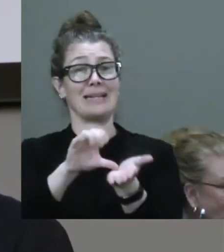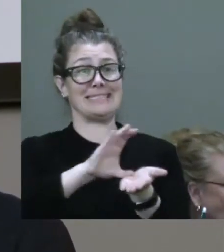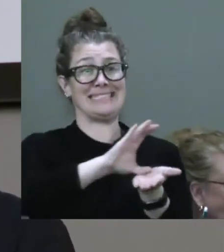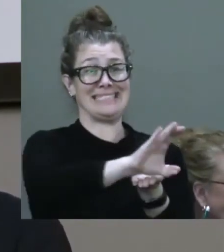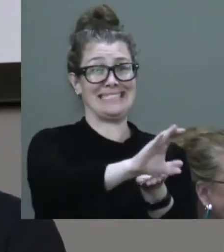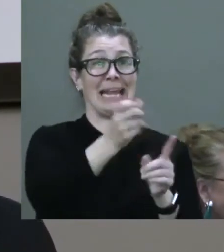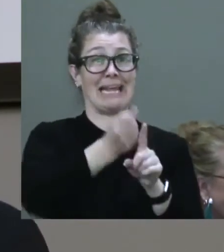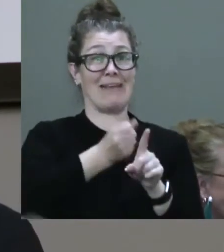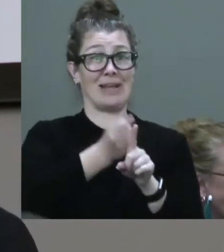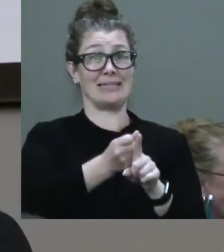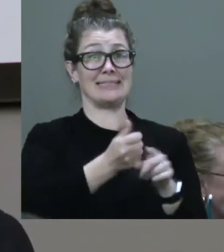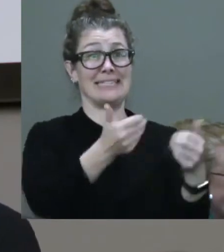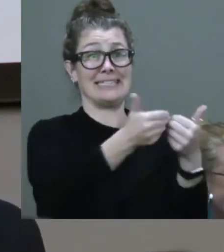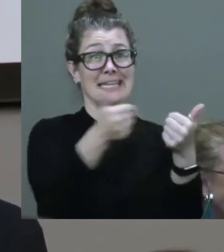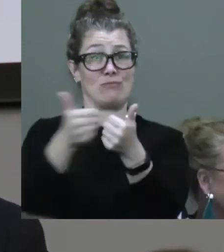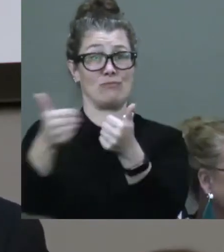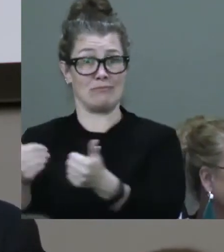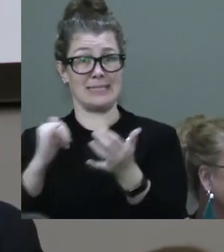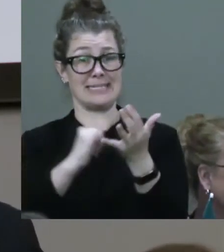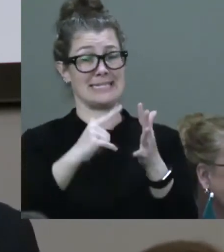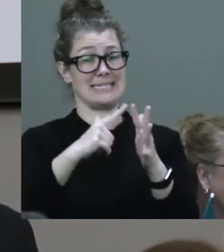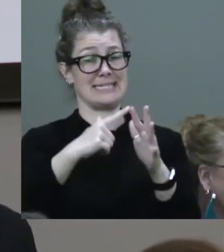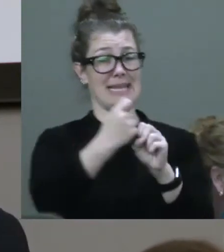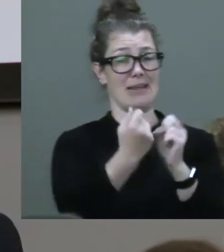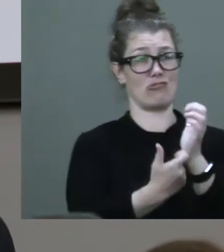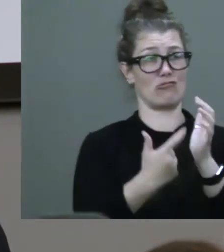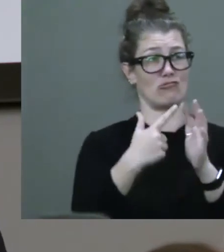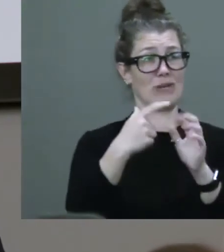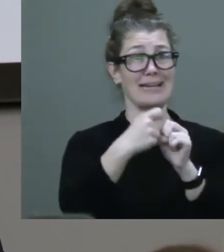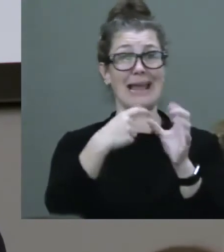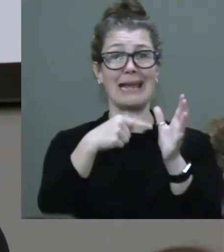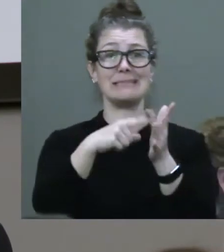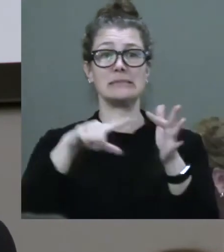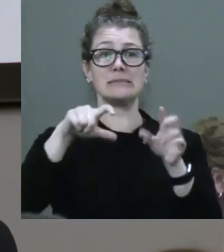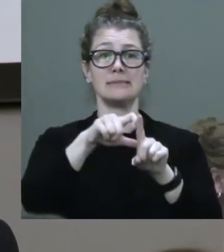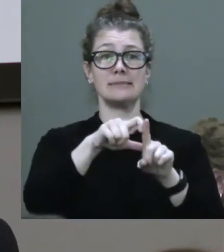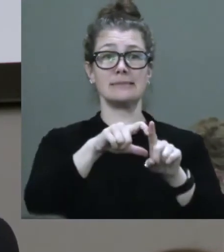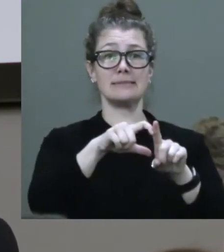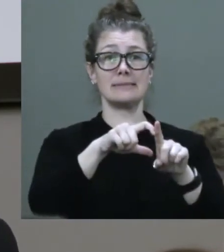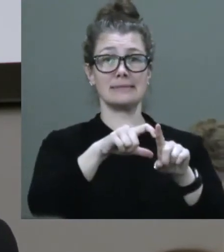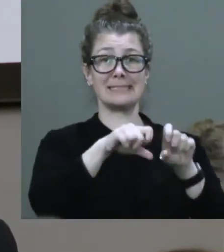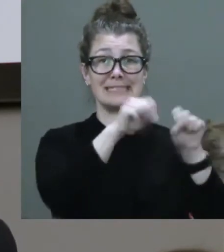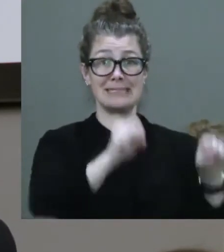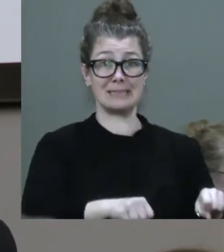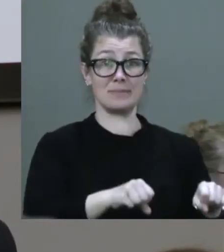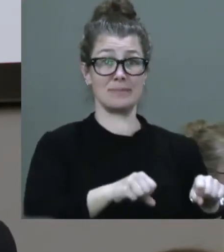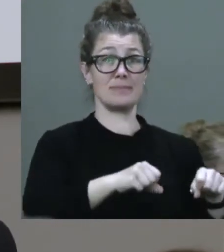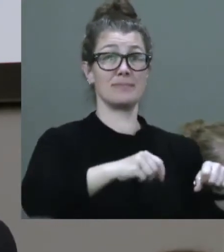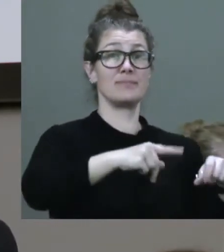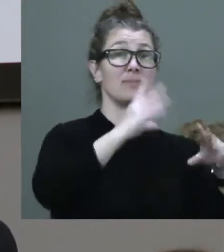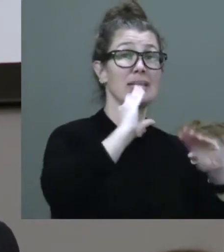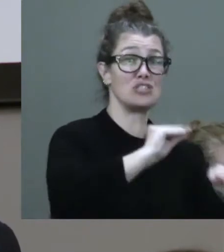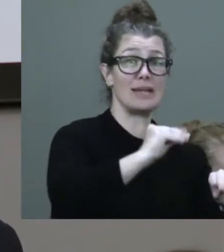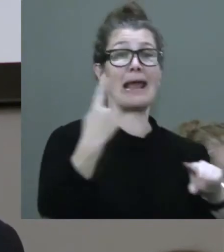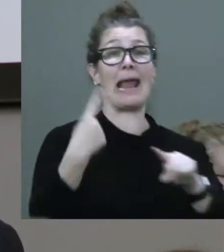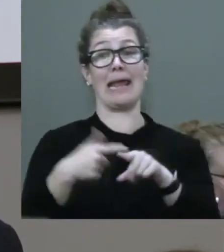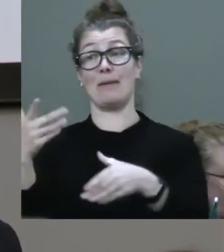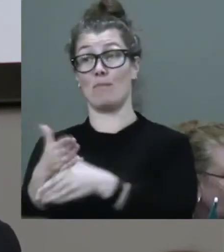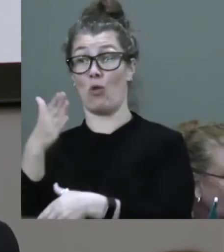system. And we also retain a segregated employment system in 2019